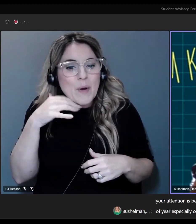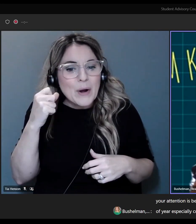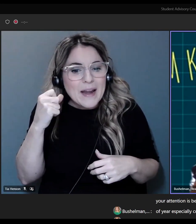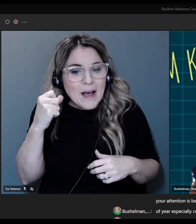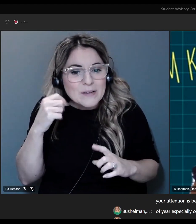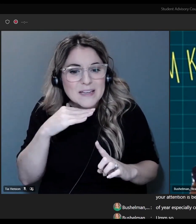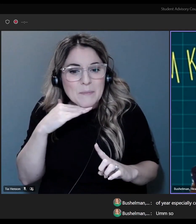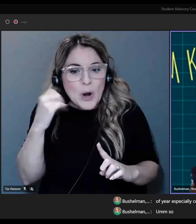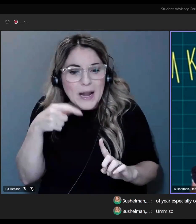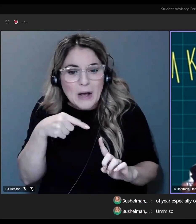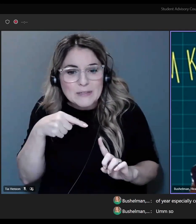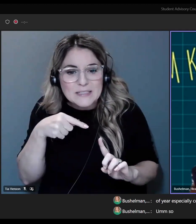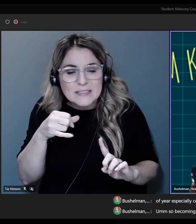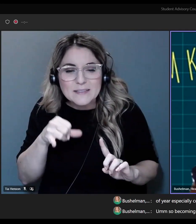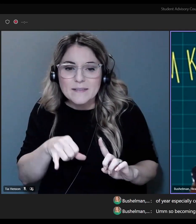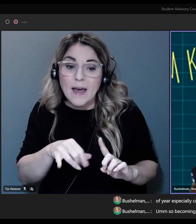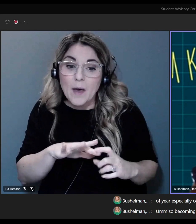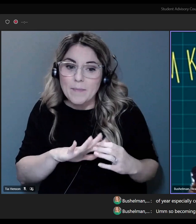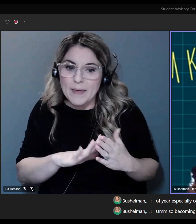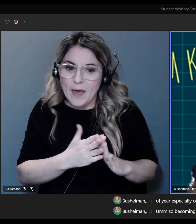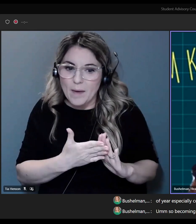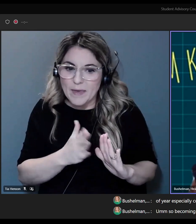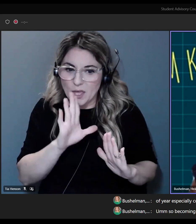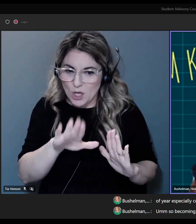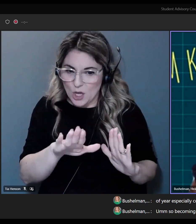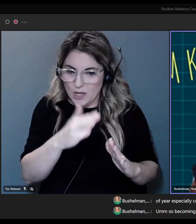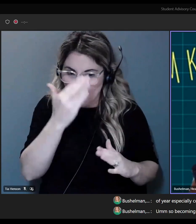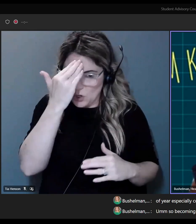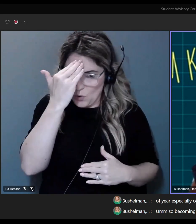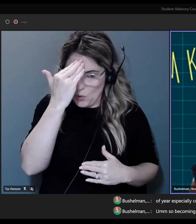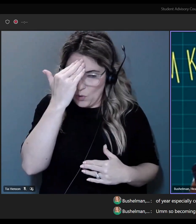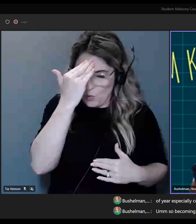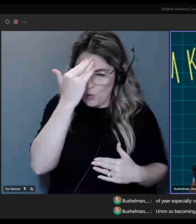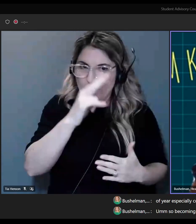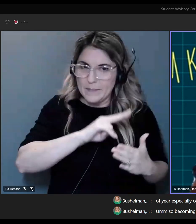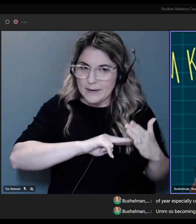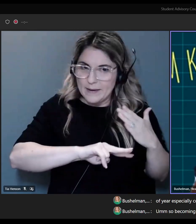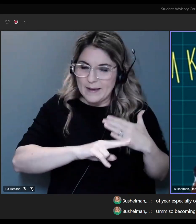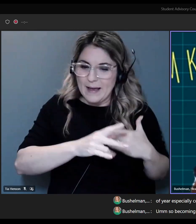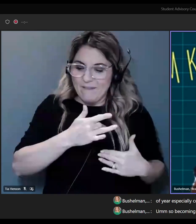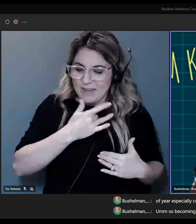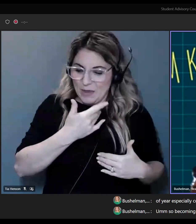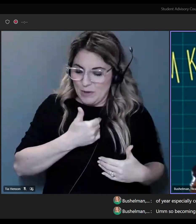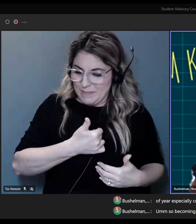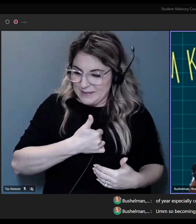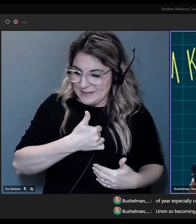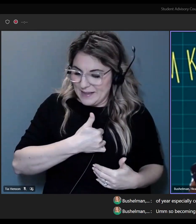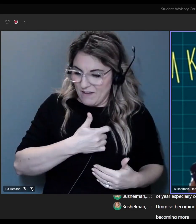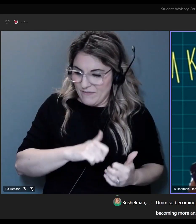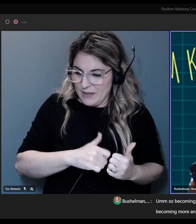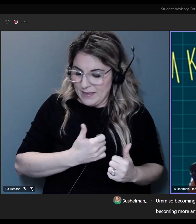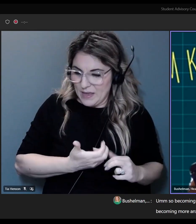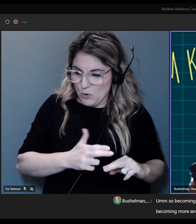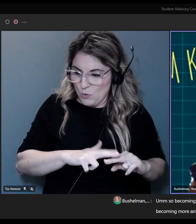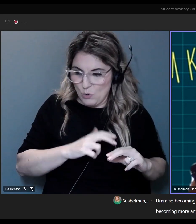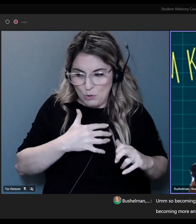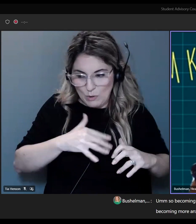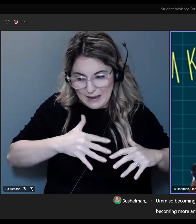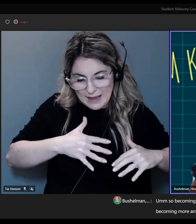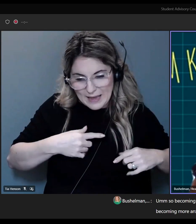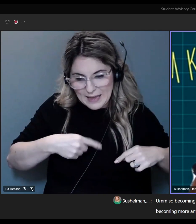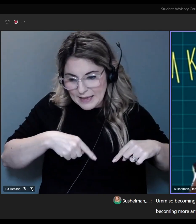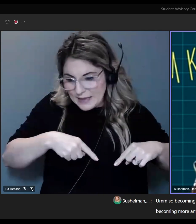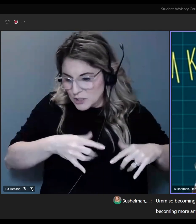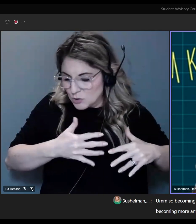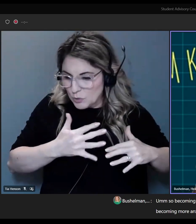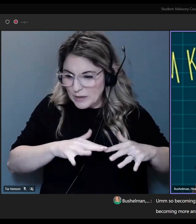So, becoming self-aware about do you feel yourself becoming more anxious? Do